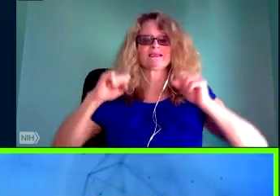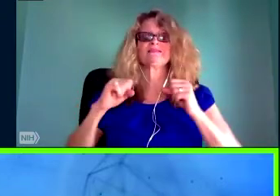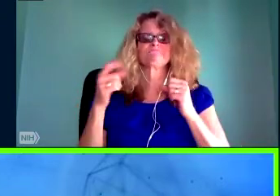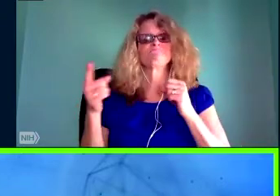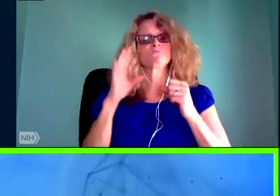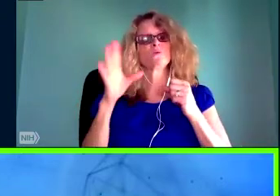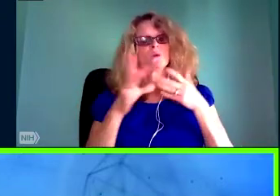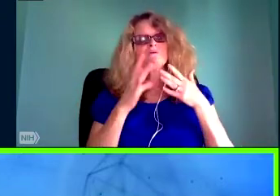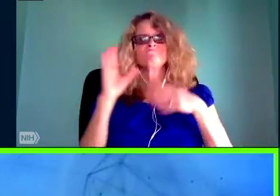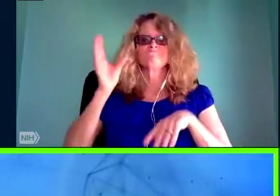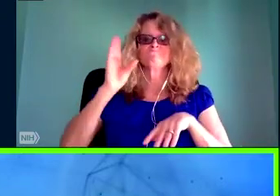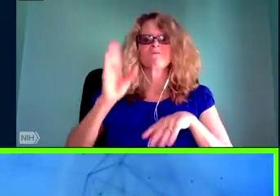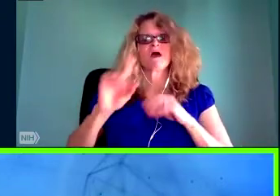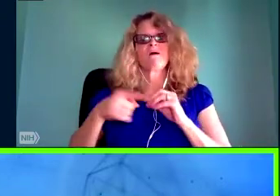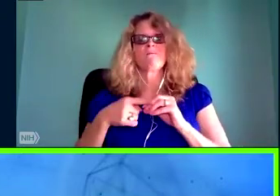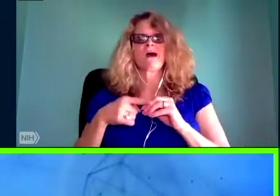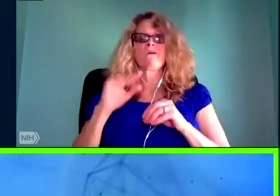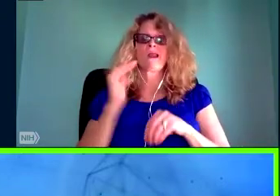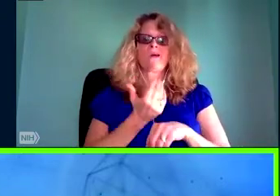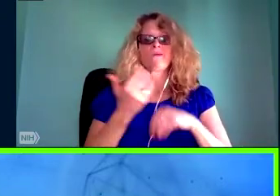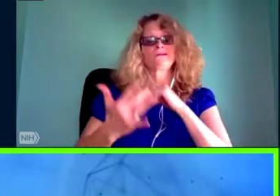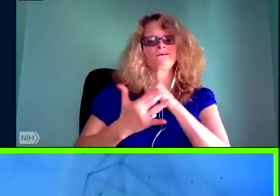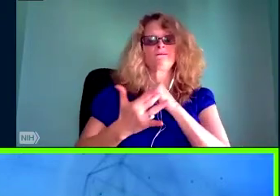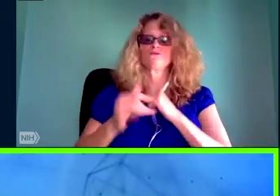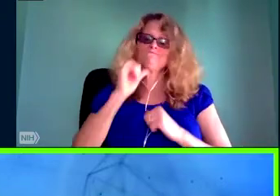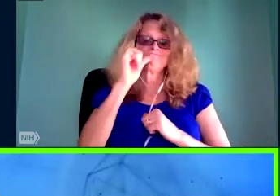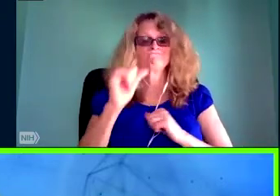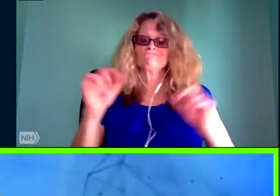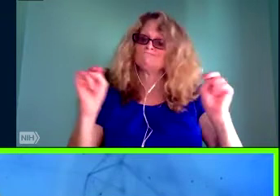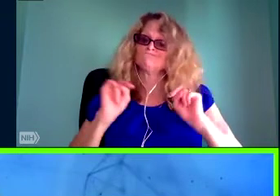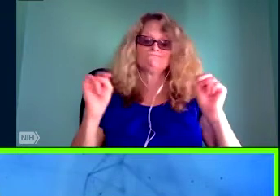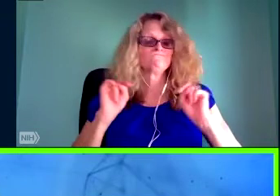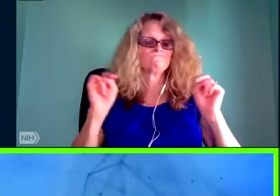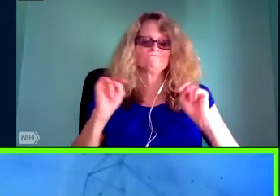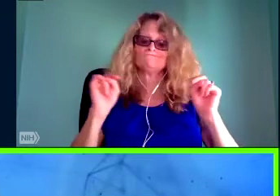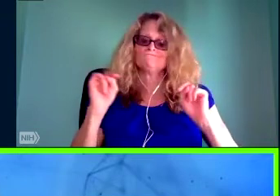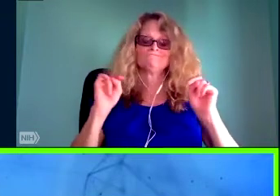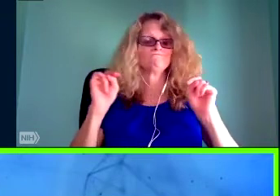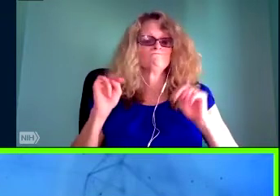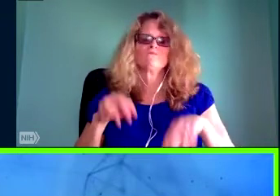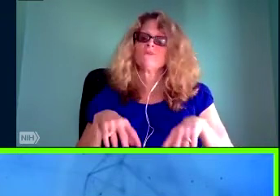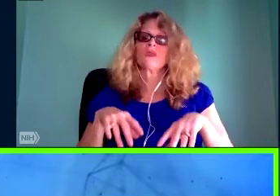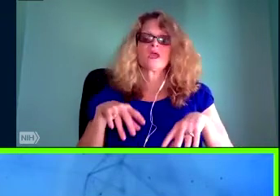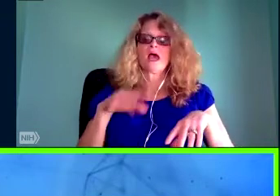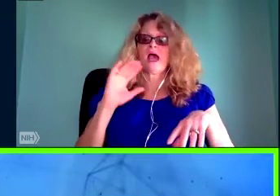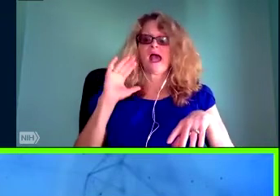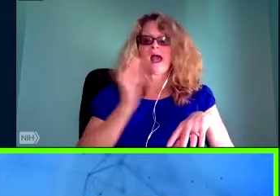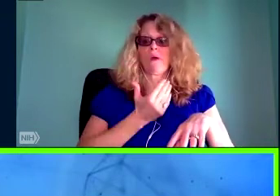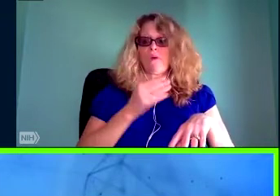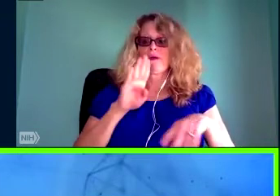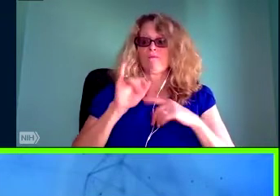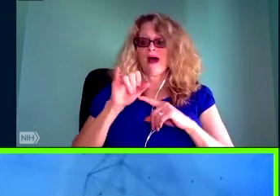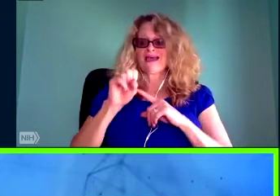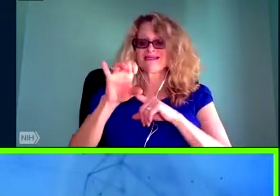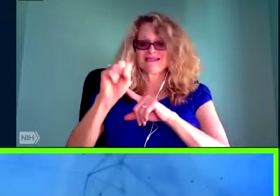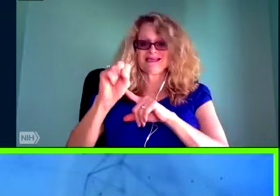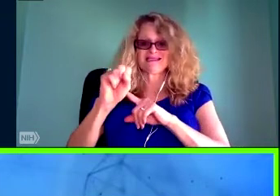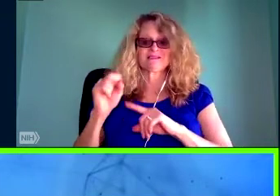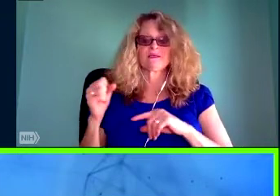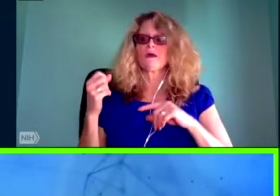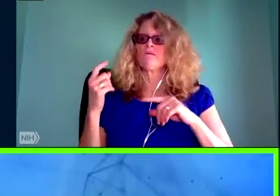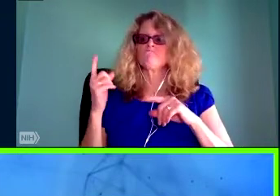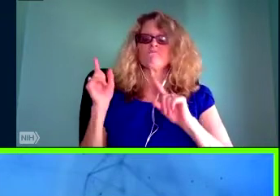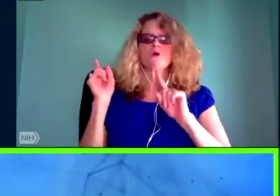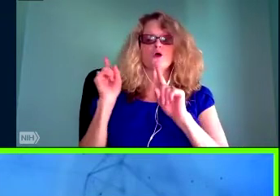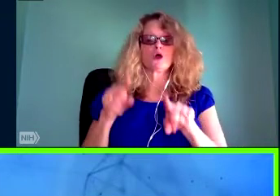world. I'm eager to hear her insights as to how we may reverse these trends, particularly given our responsibility as the